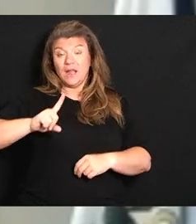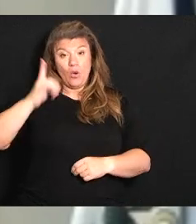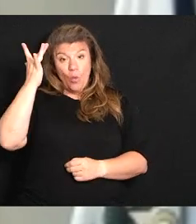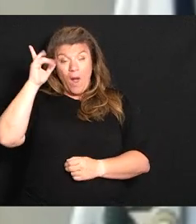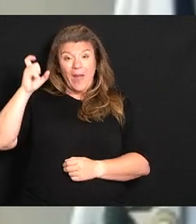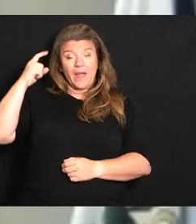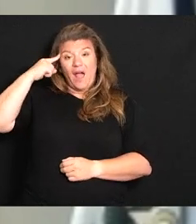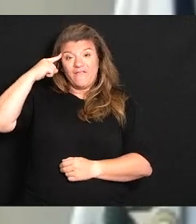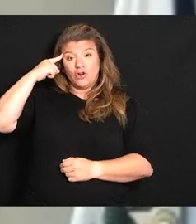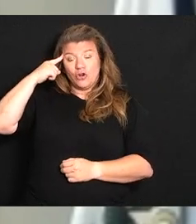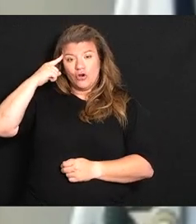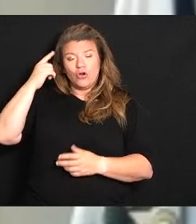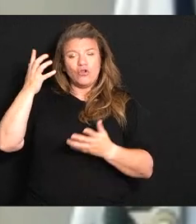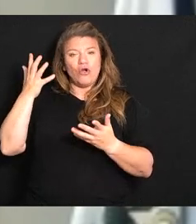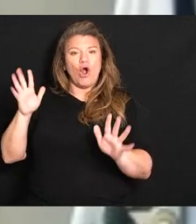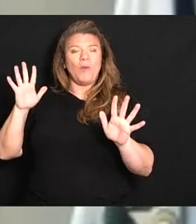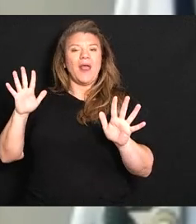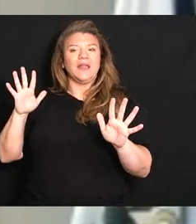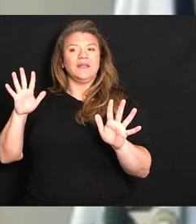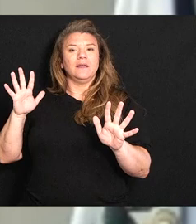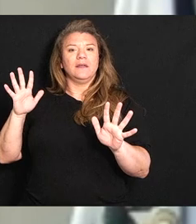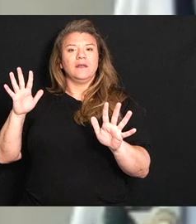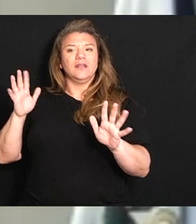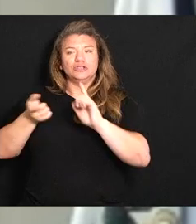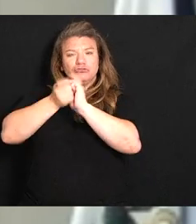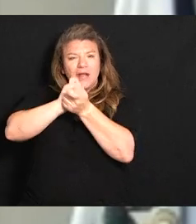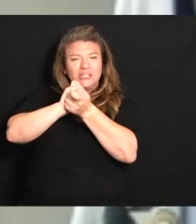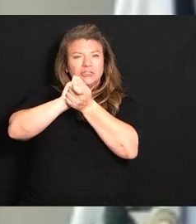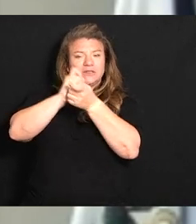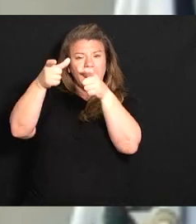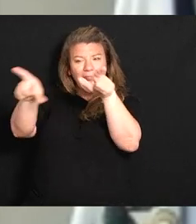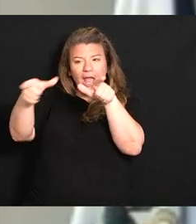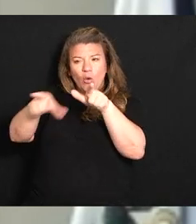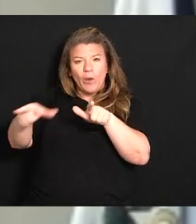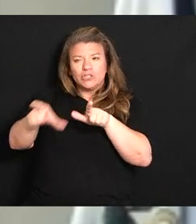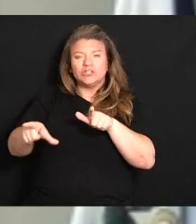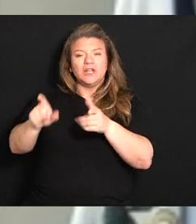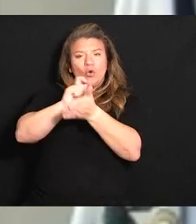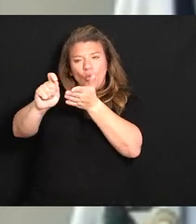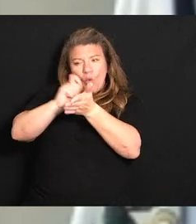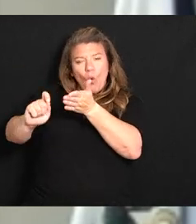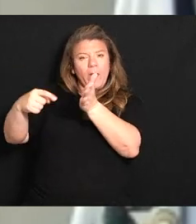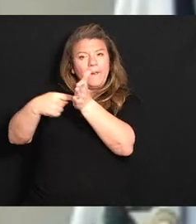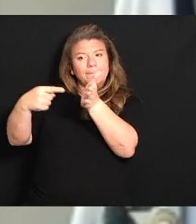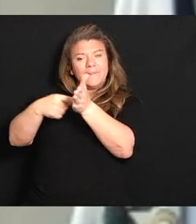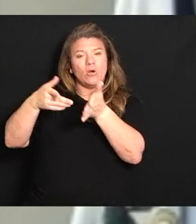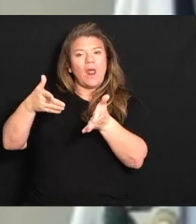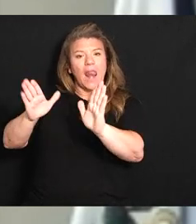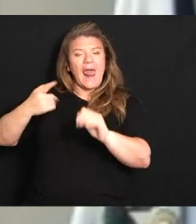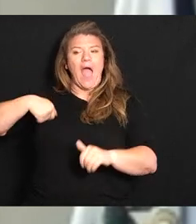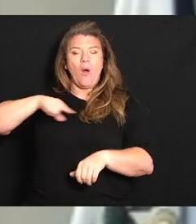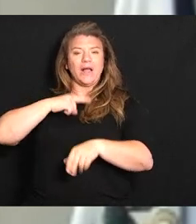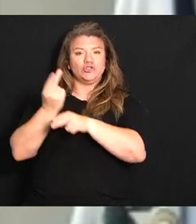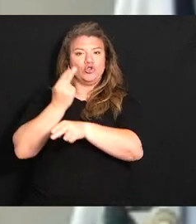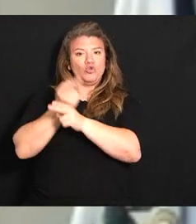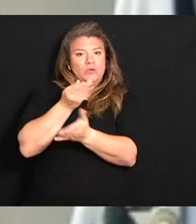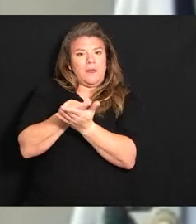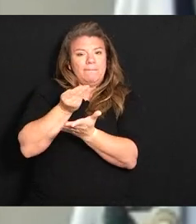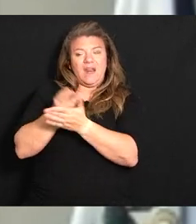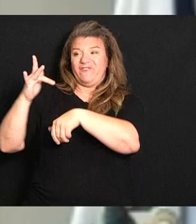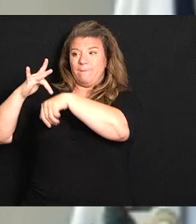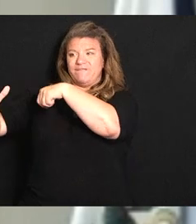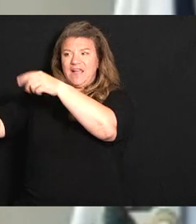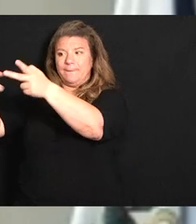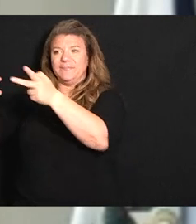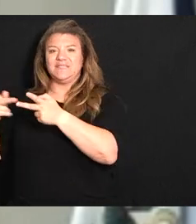changed some language in the budget bill to allow us to use money from vacant positions so again